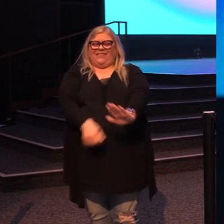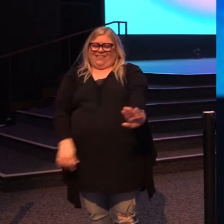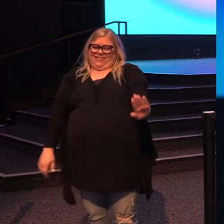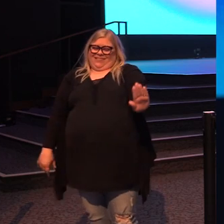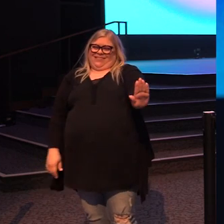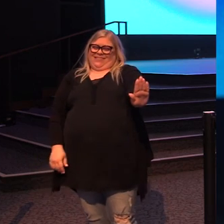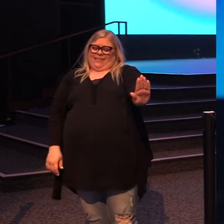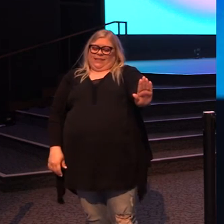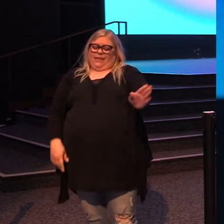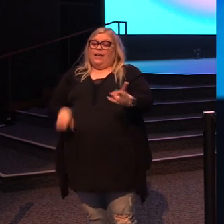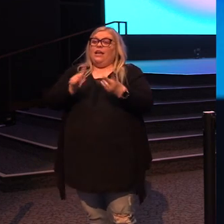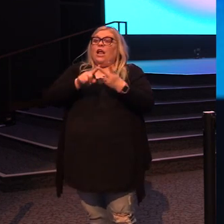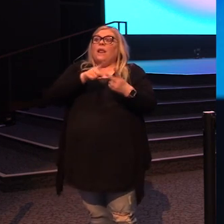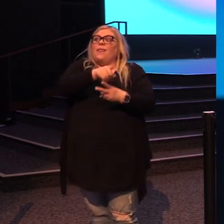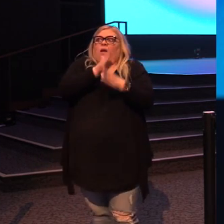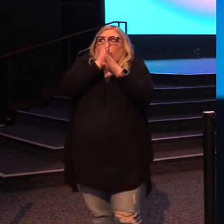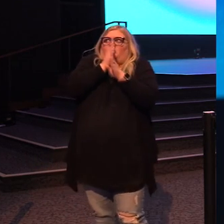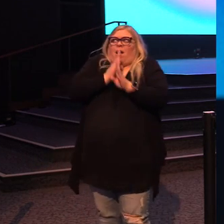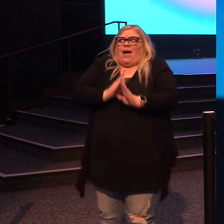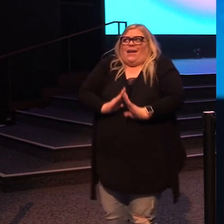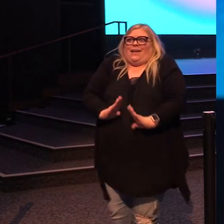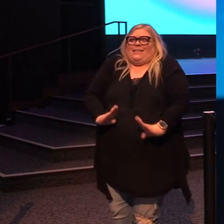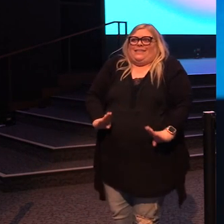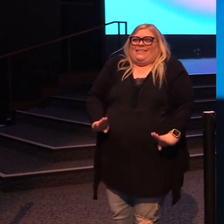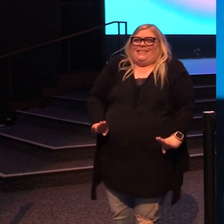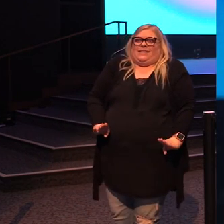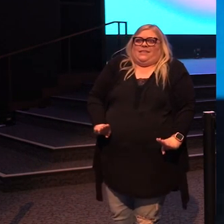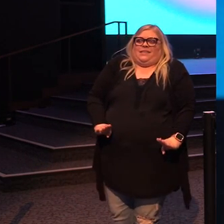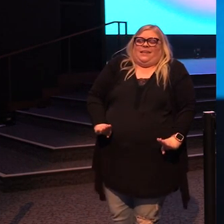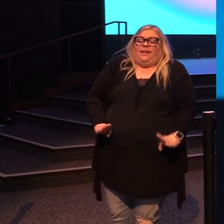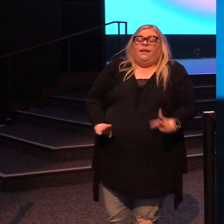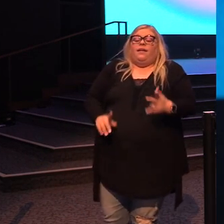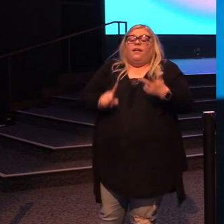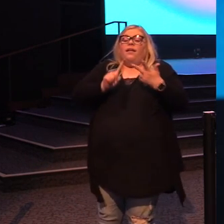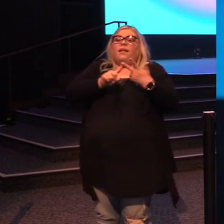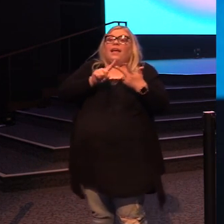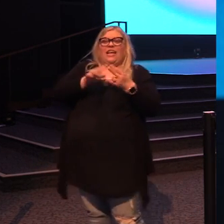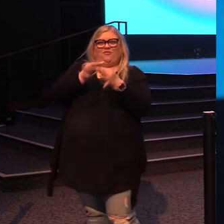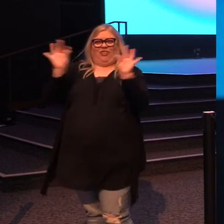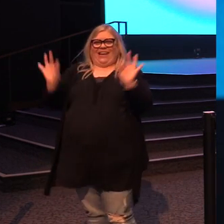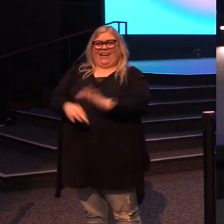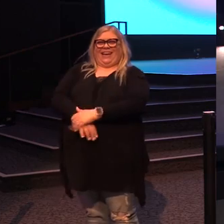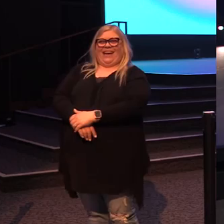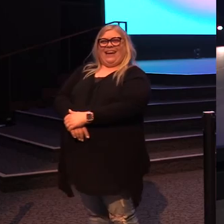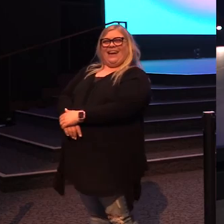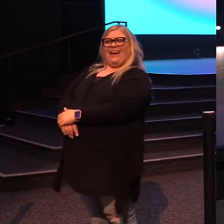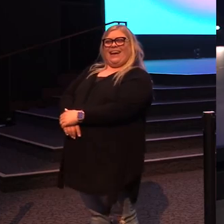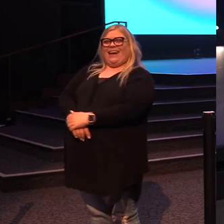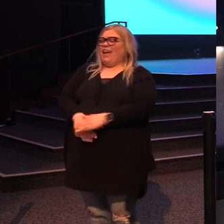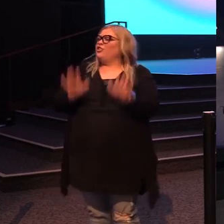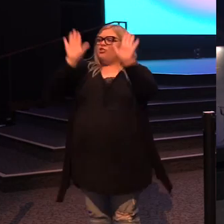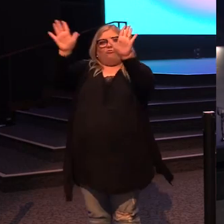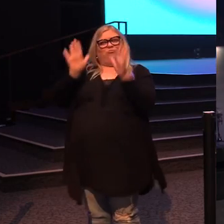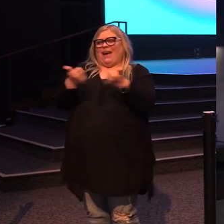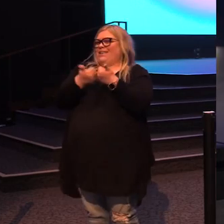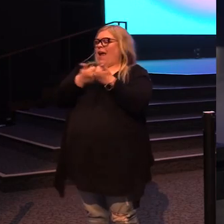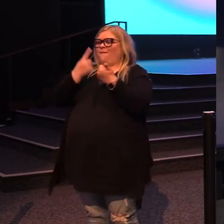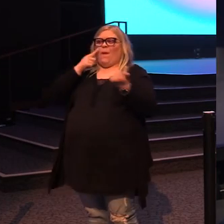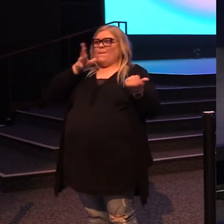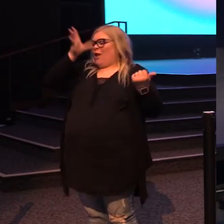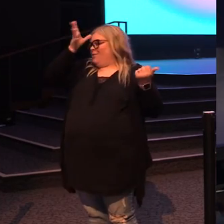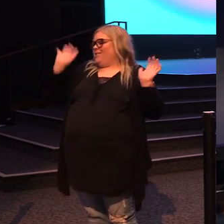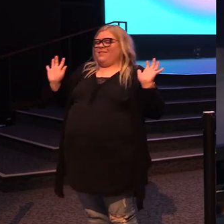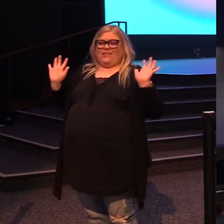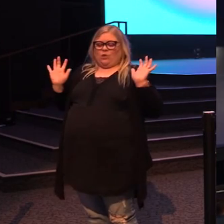Number two, they're quiet while they're hiding. And number three, it's free. This is a great game for parenting.